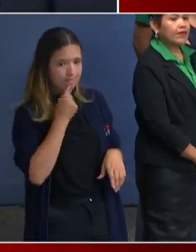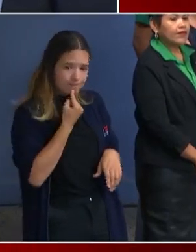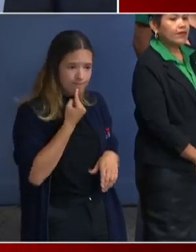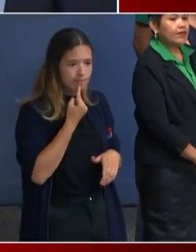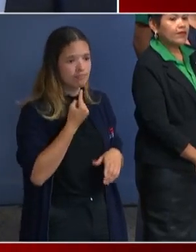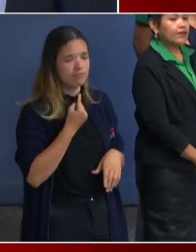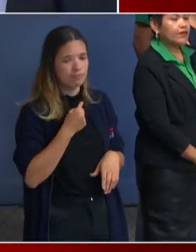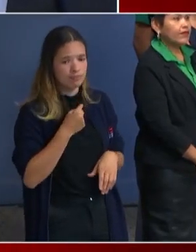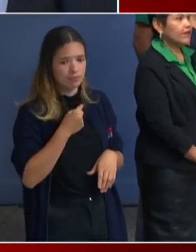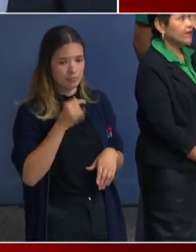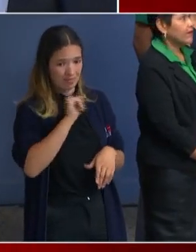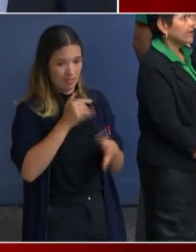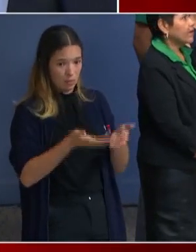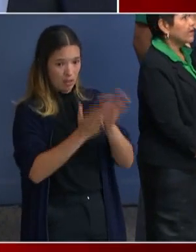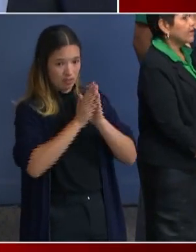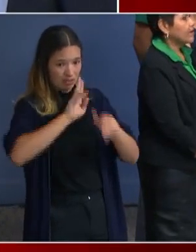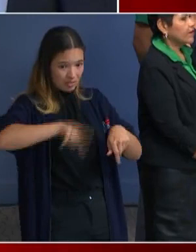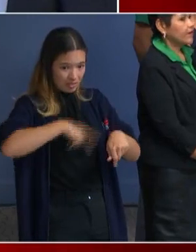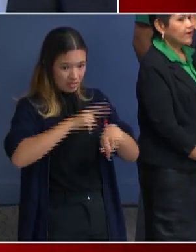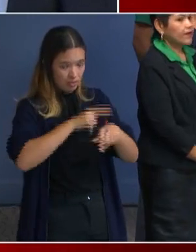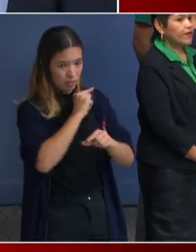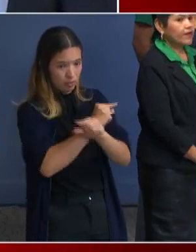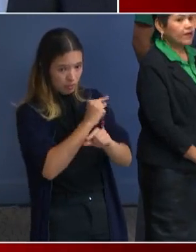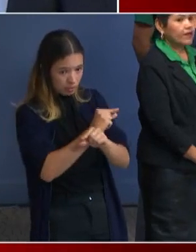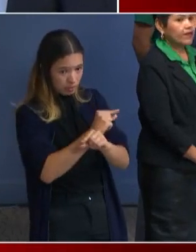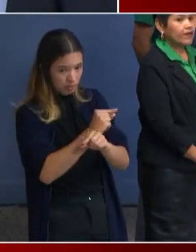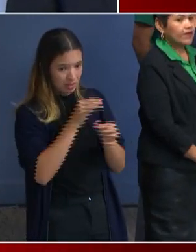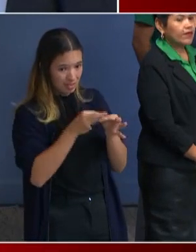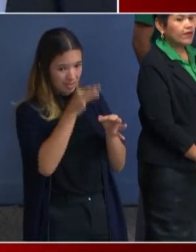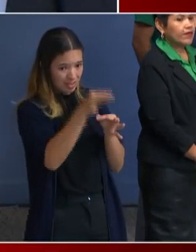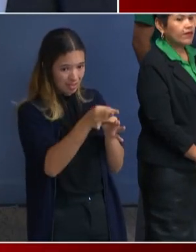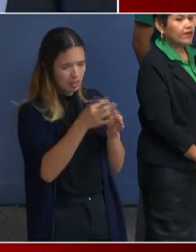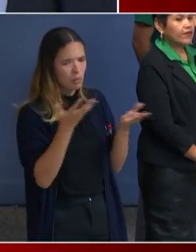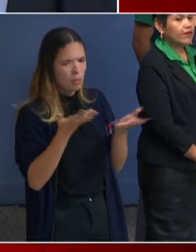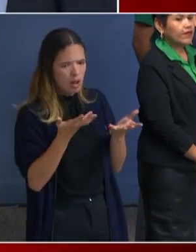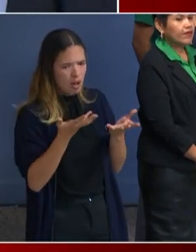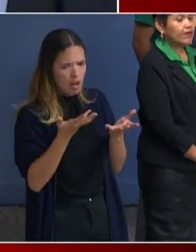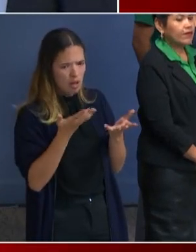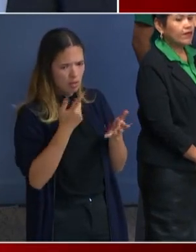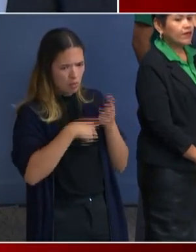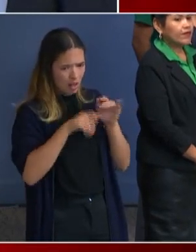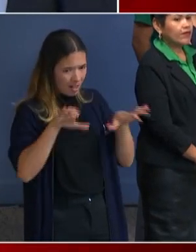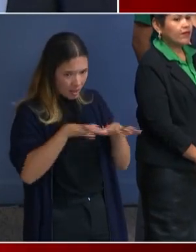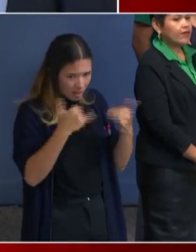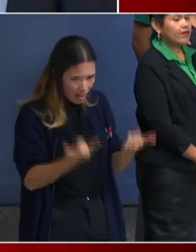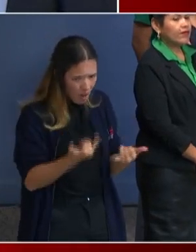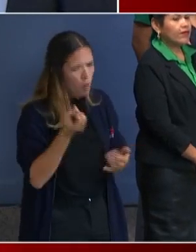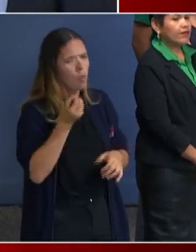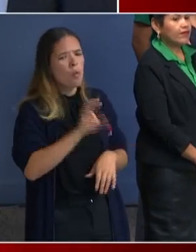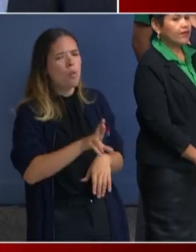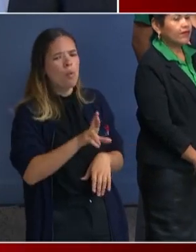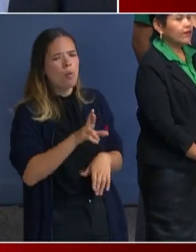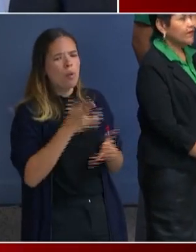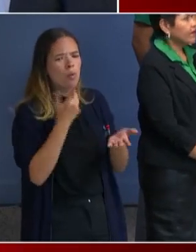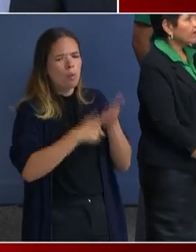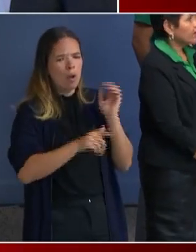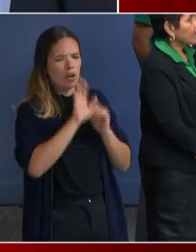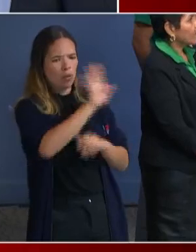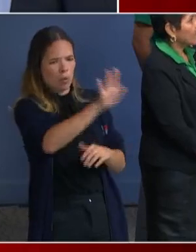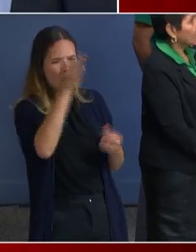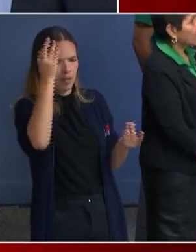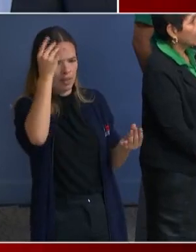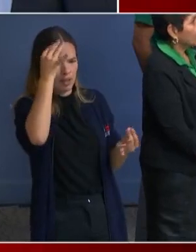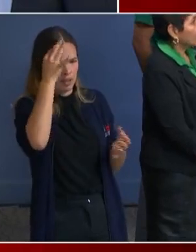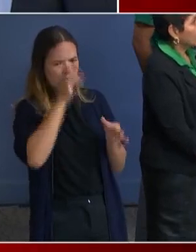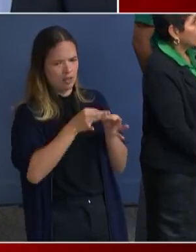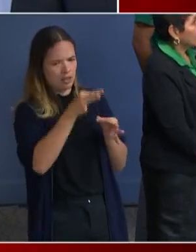delay in doing something that she's doing now. What are your thoughts about it taking this long and what's led up to this? We have no